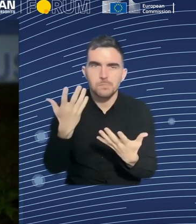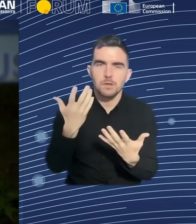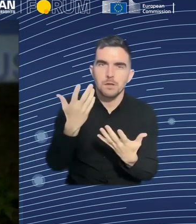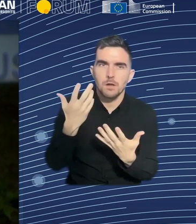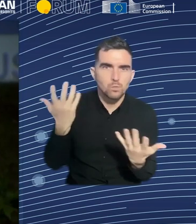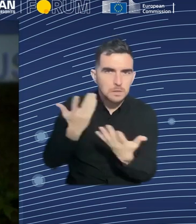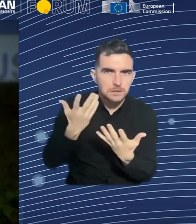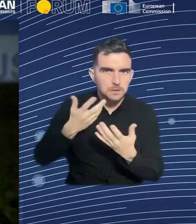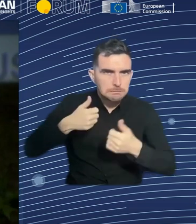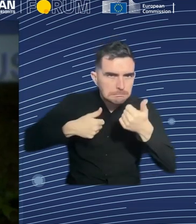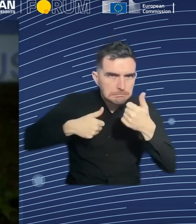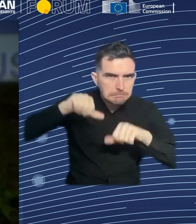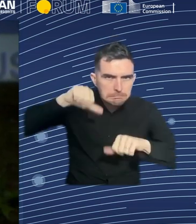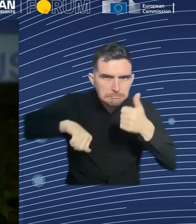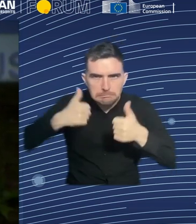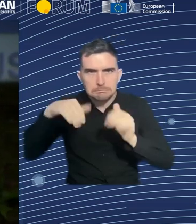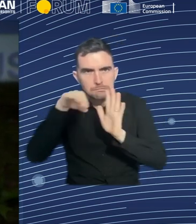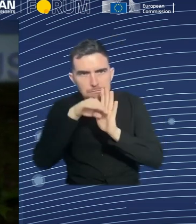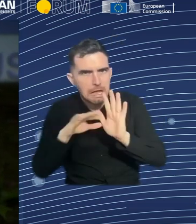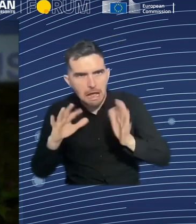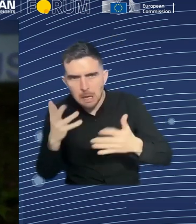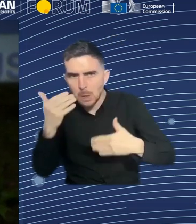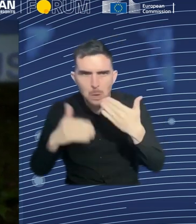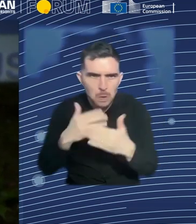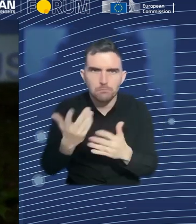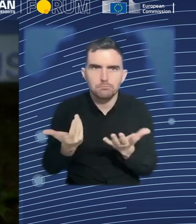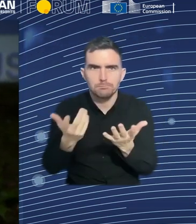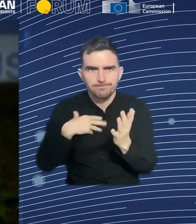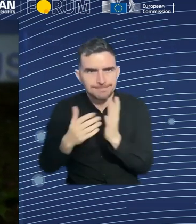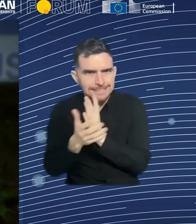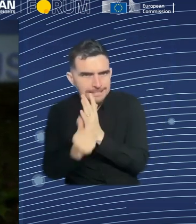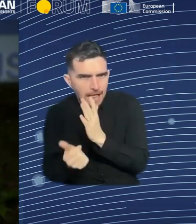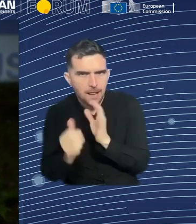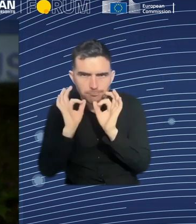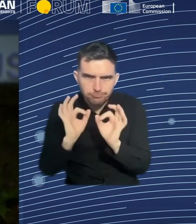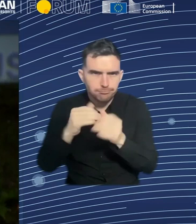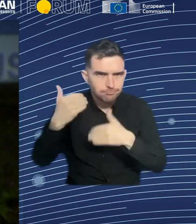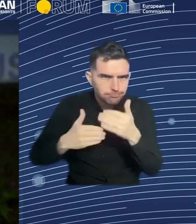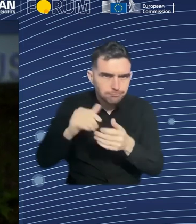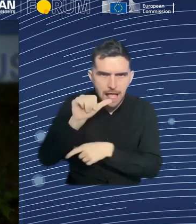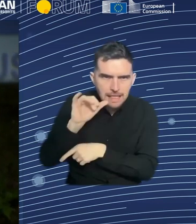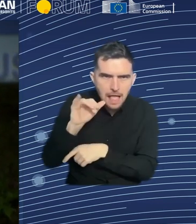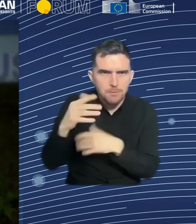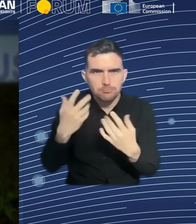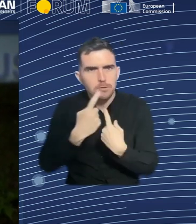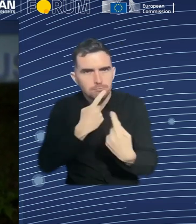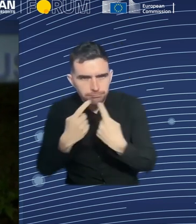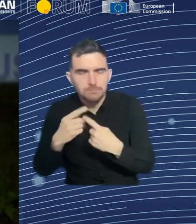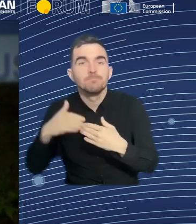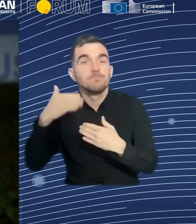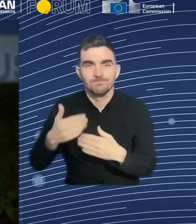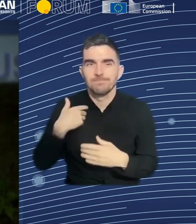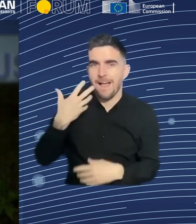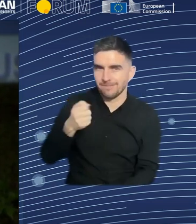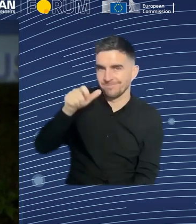in the Age of AI. And first, we will have a chat with Andrea Nalles from the Federal Employment Agency of Germany. And then